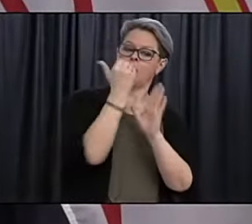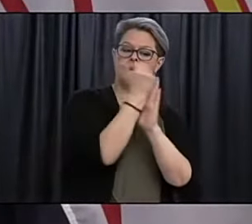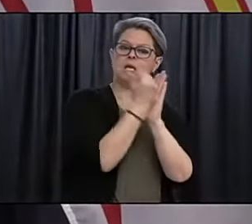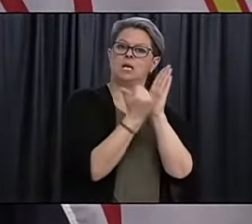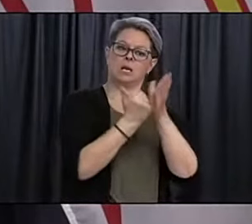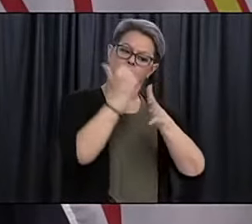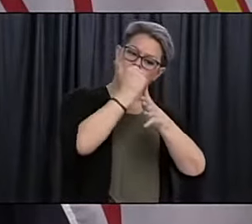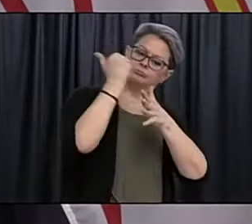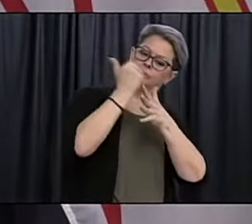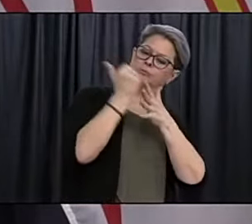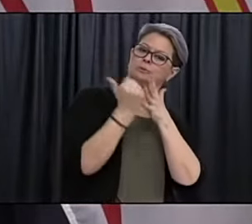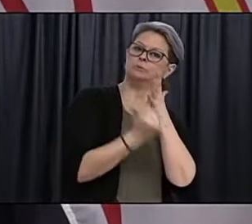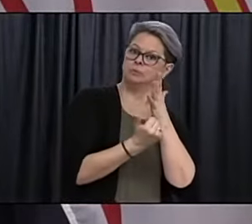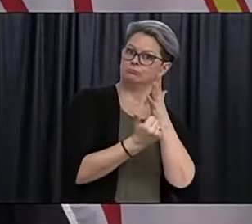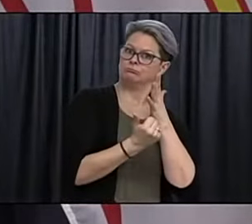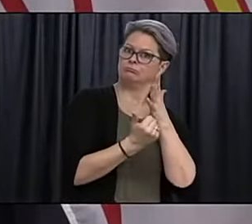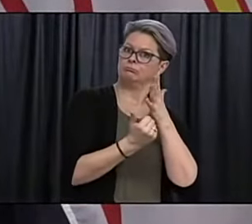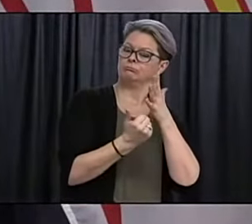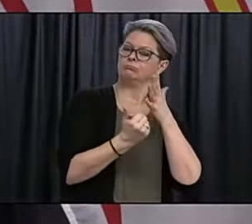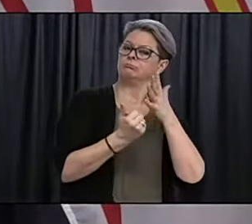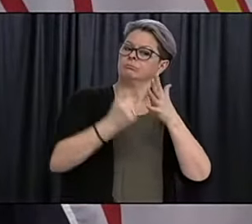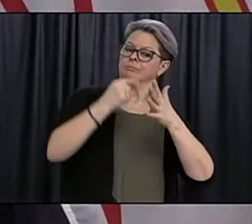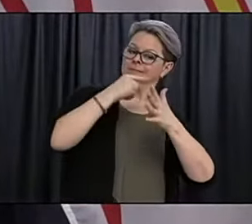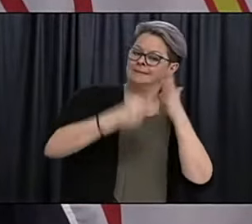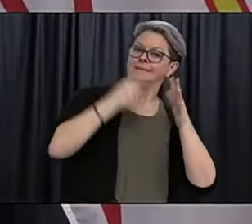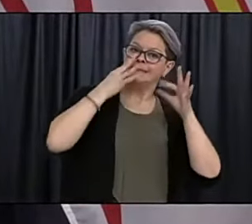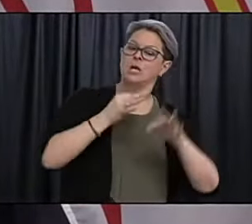felt it was important to get the vaccine in the,